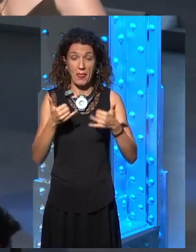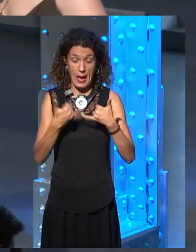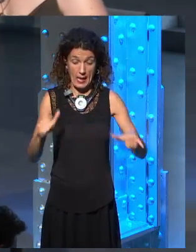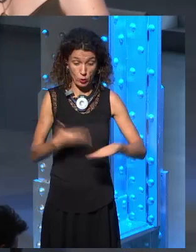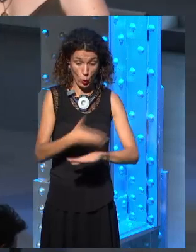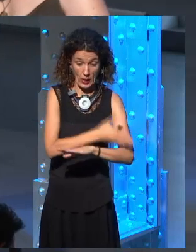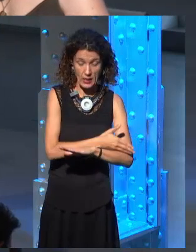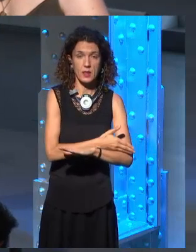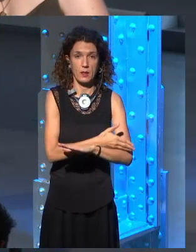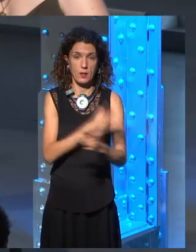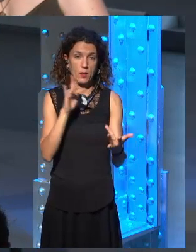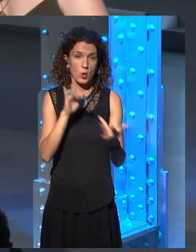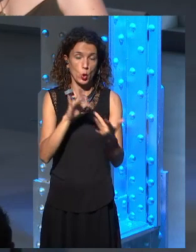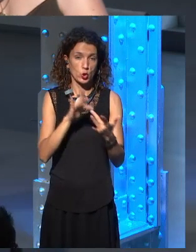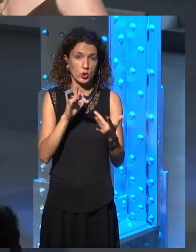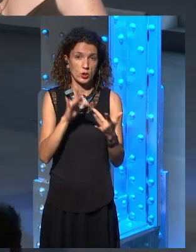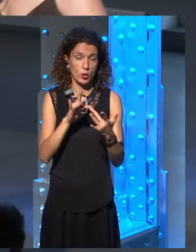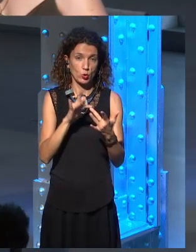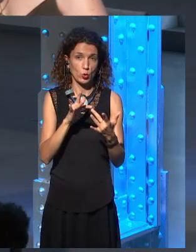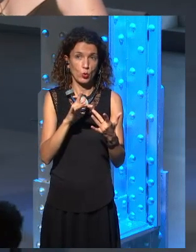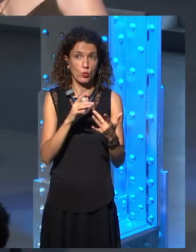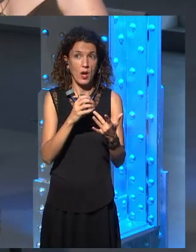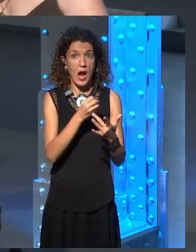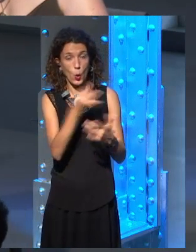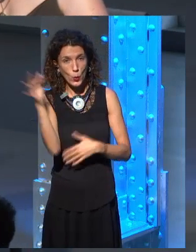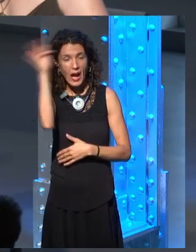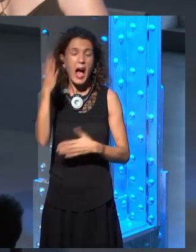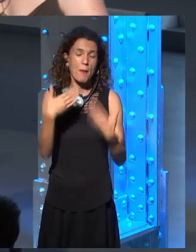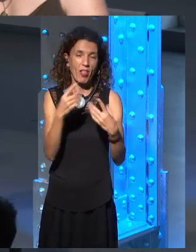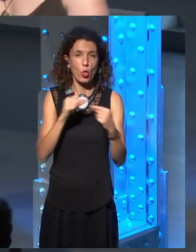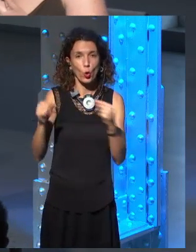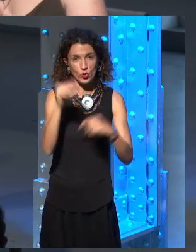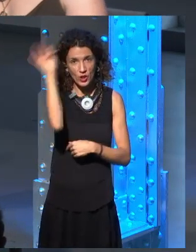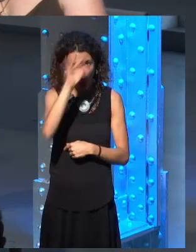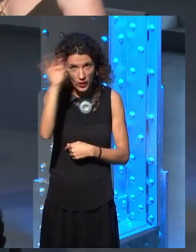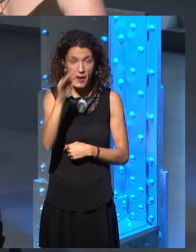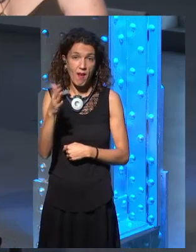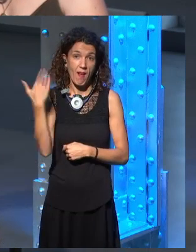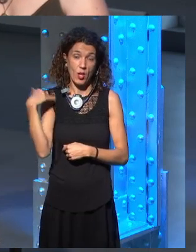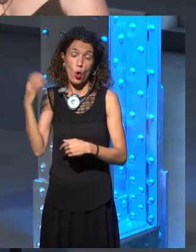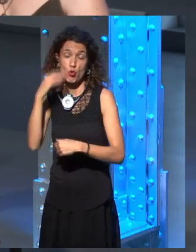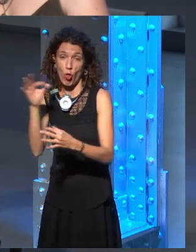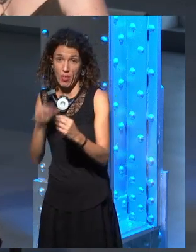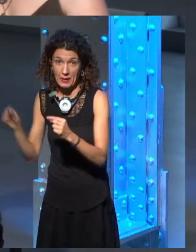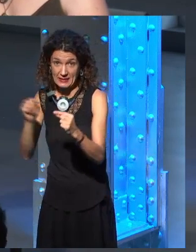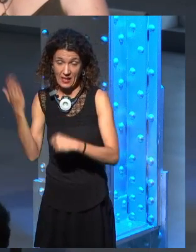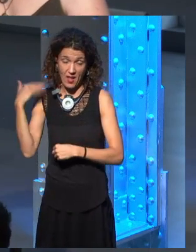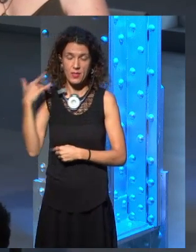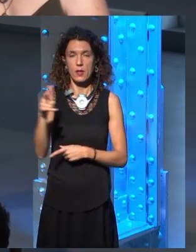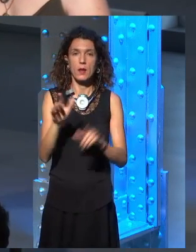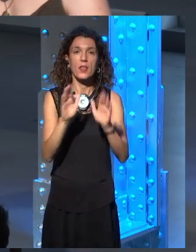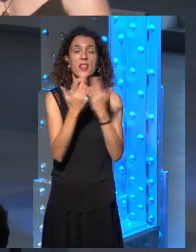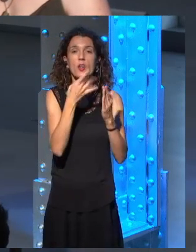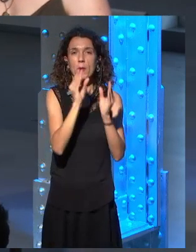discussed with George. And when we were preparing the book, originally it was supposed to have this list of characters